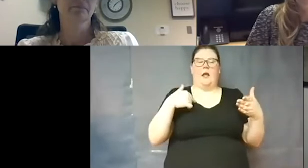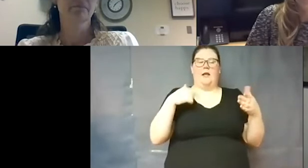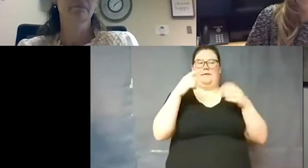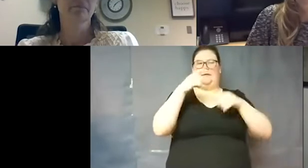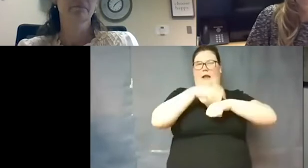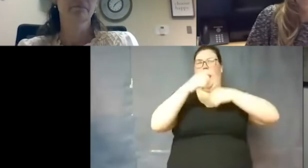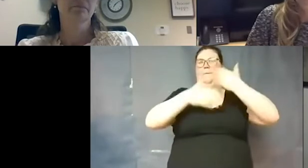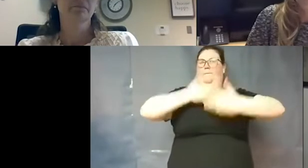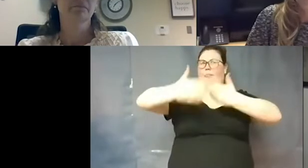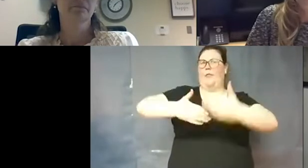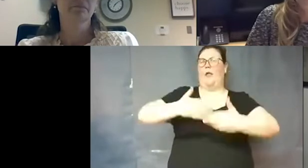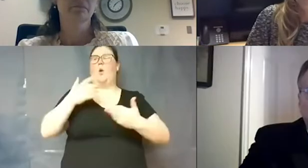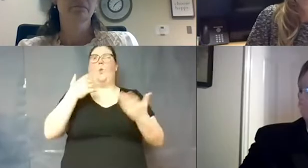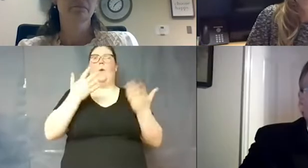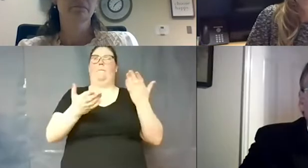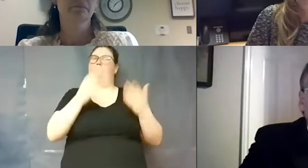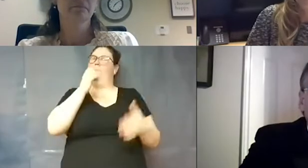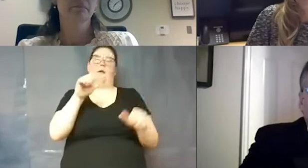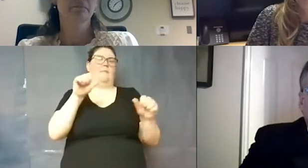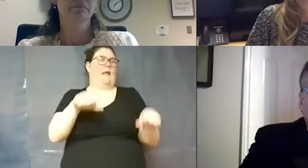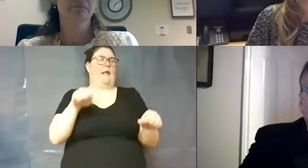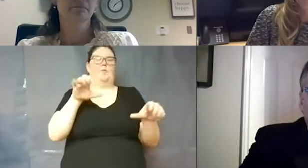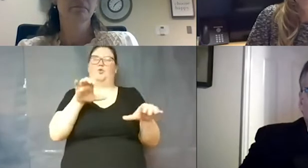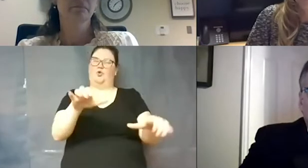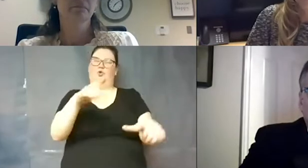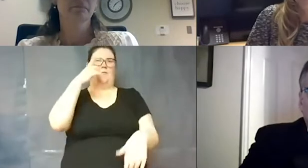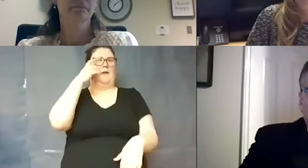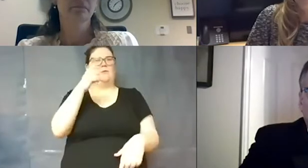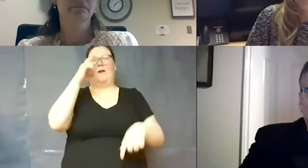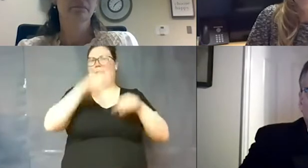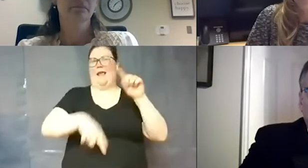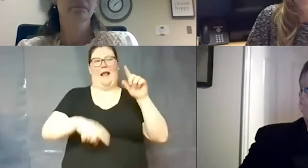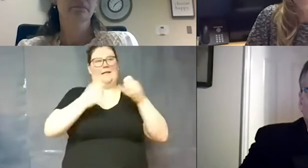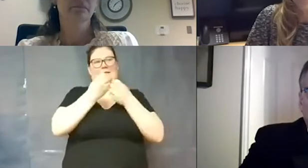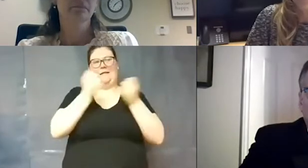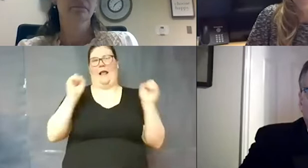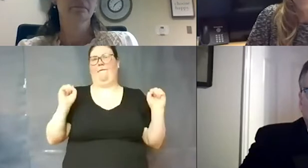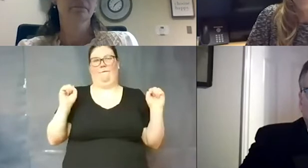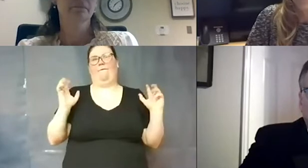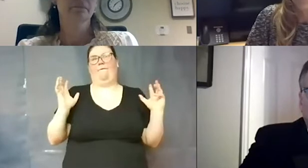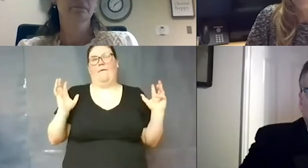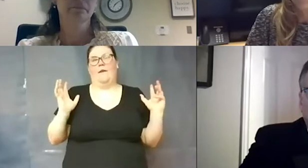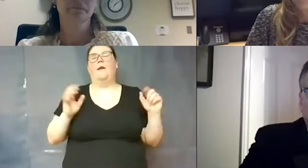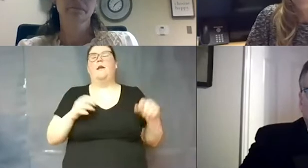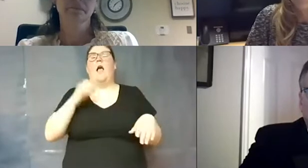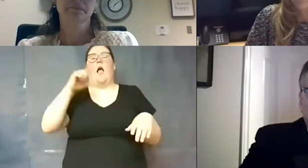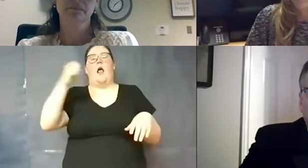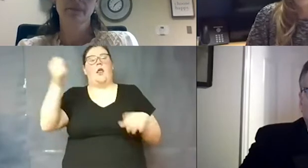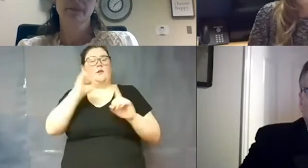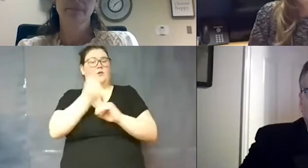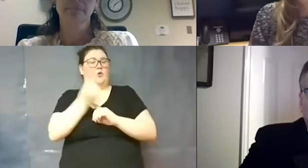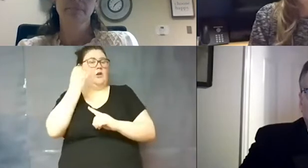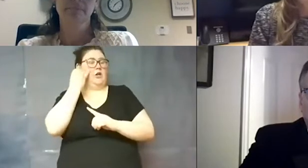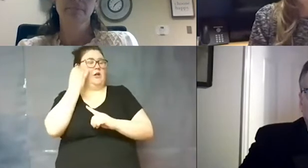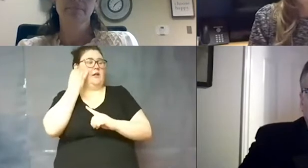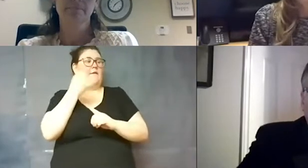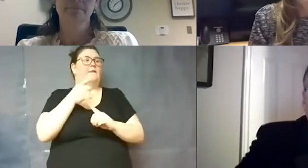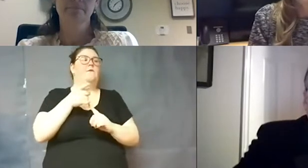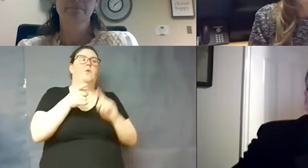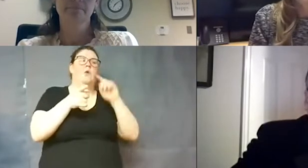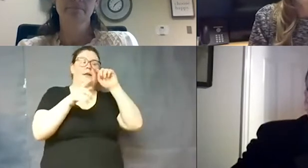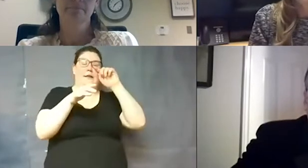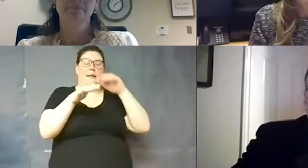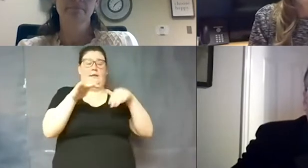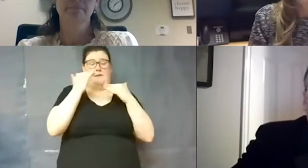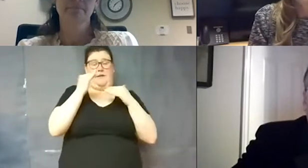do because it cannot be done safely another situation is is if you're going to be limited with the number of people